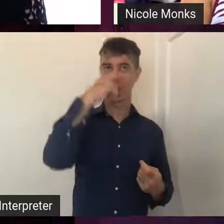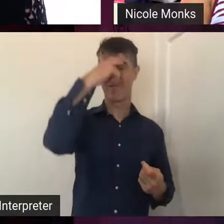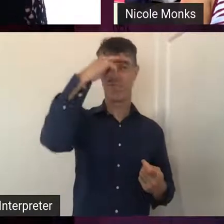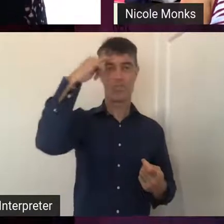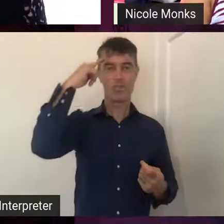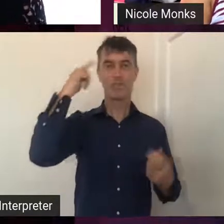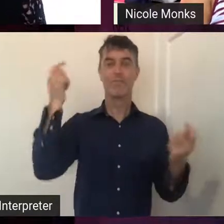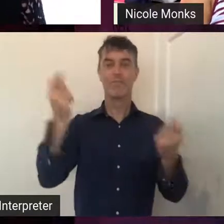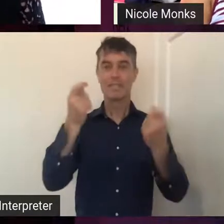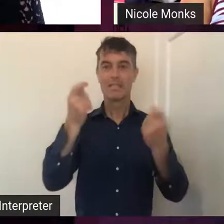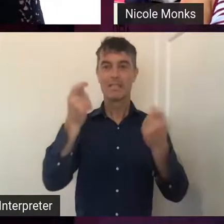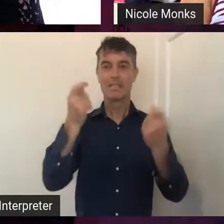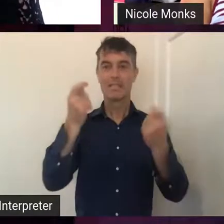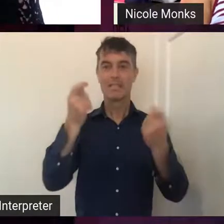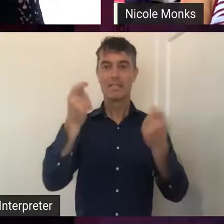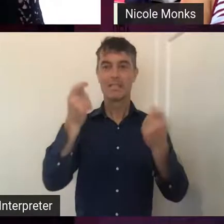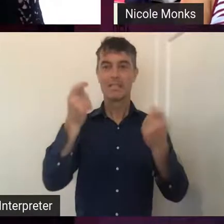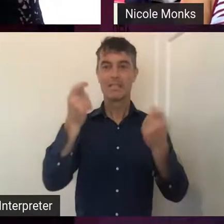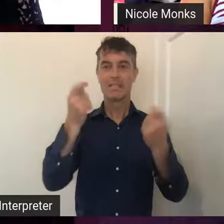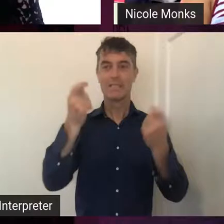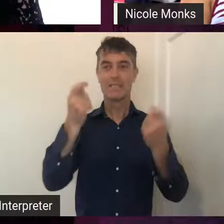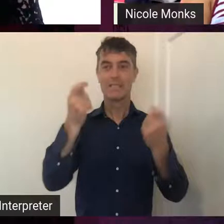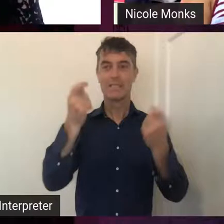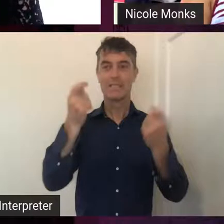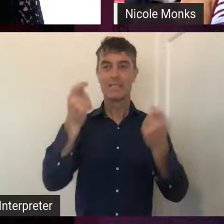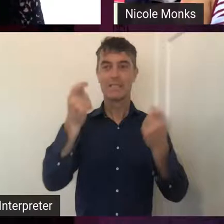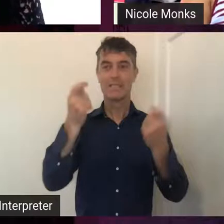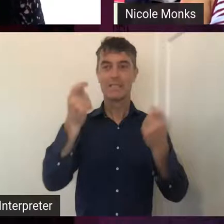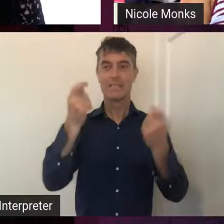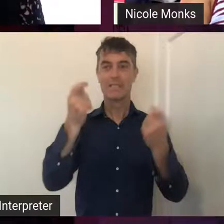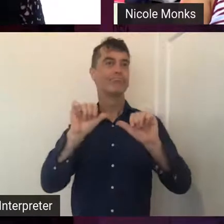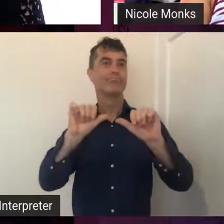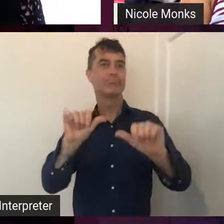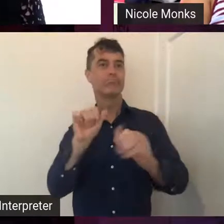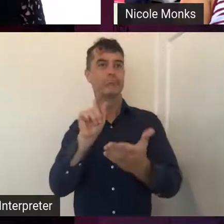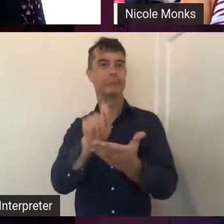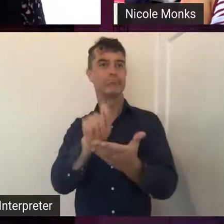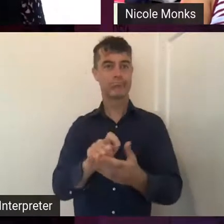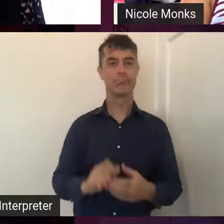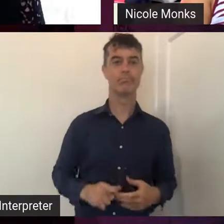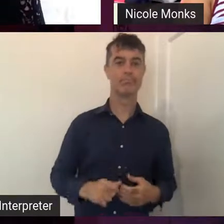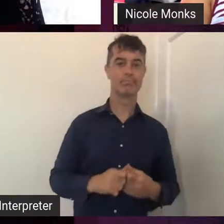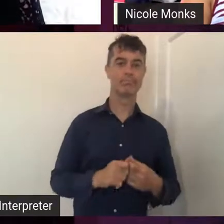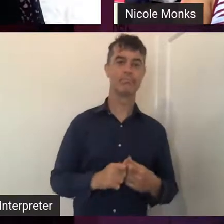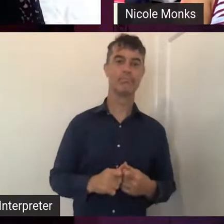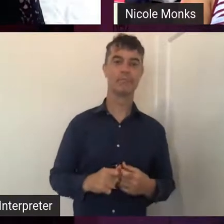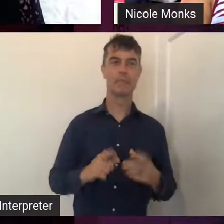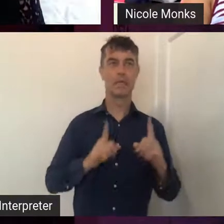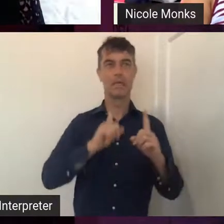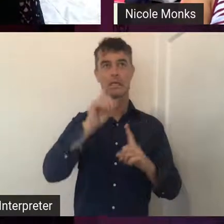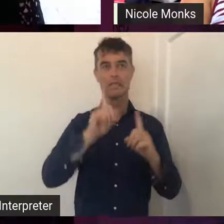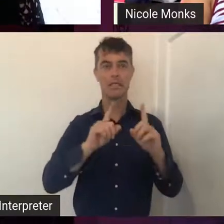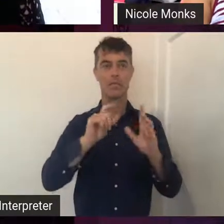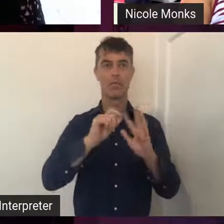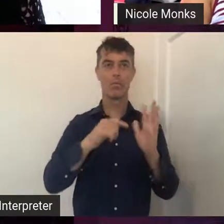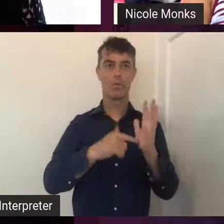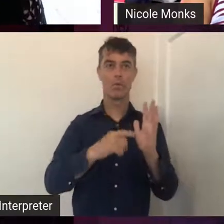and our fabulous Design Fringe supporters who've made this possible. The City of Port Phillip,